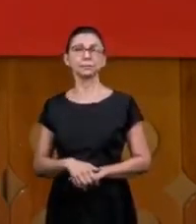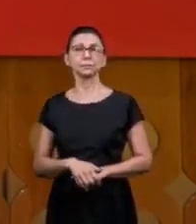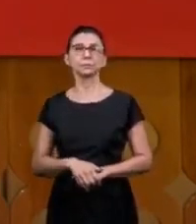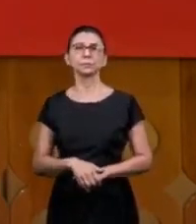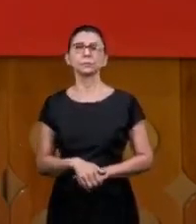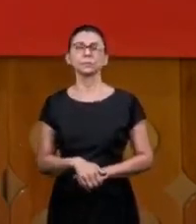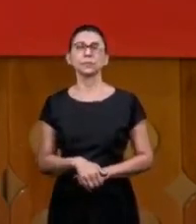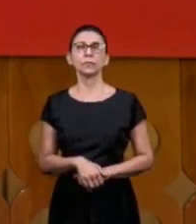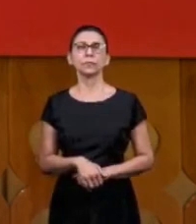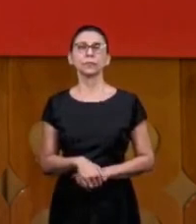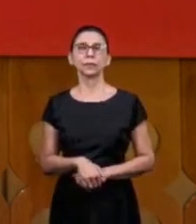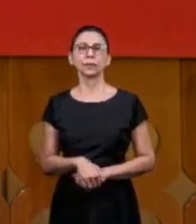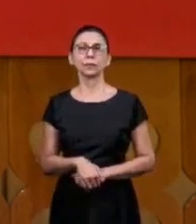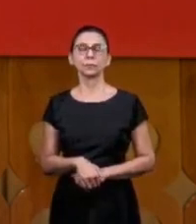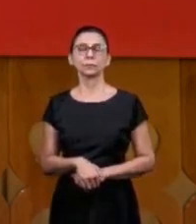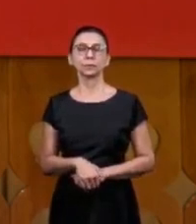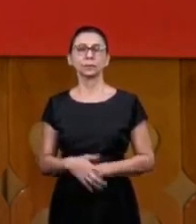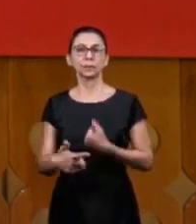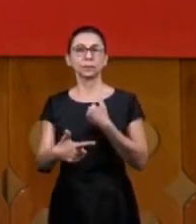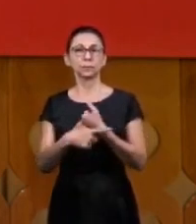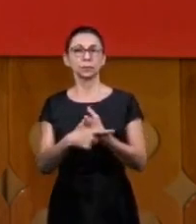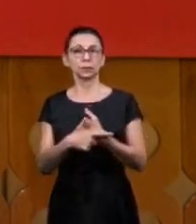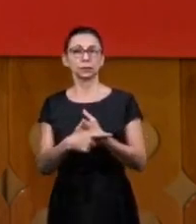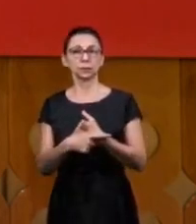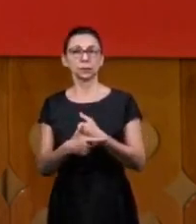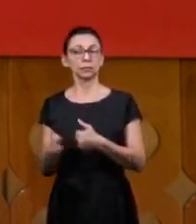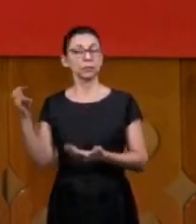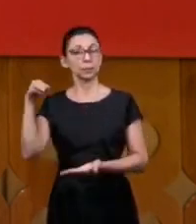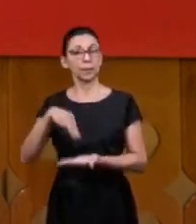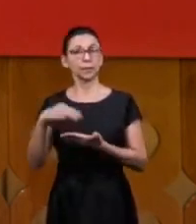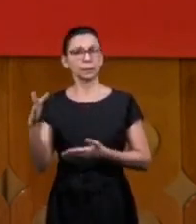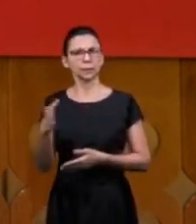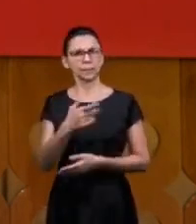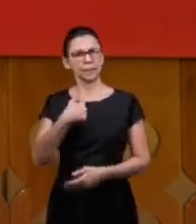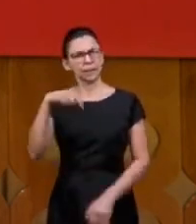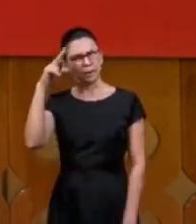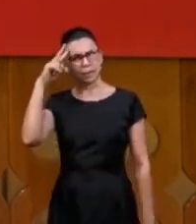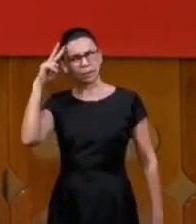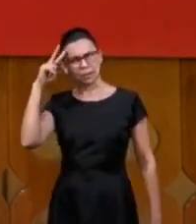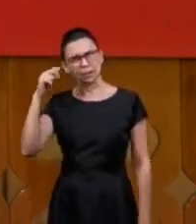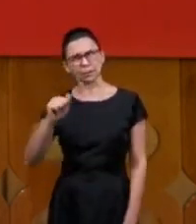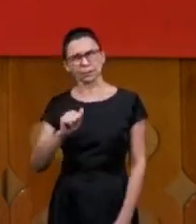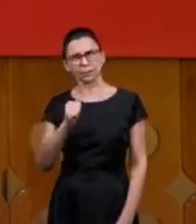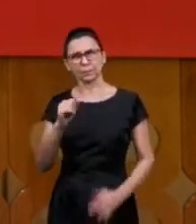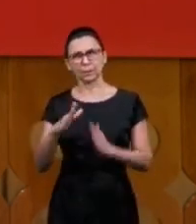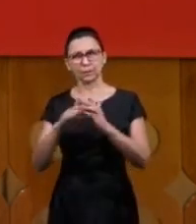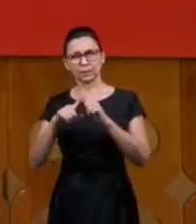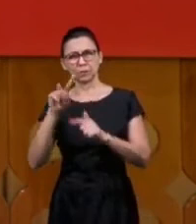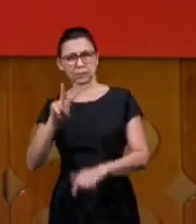you're self sufficient I remember a brother in Villa Velia